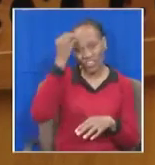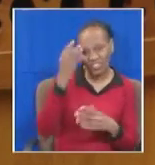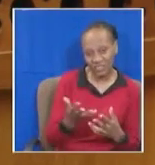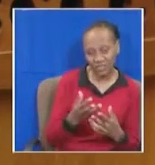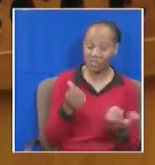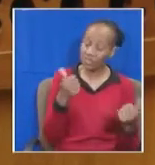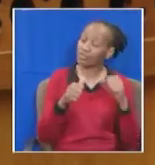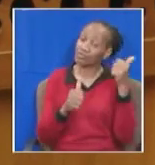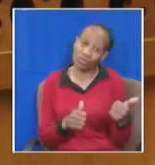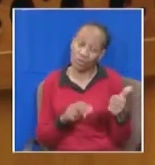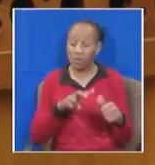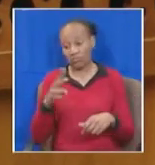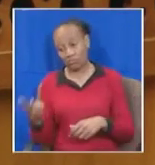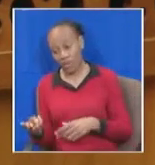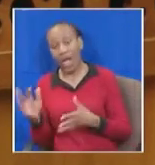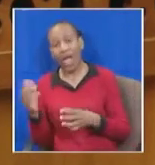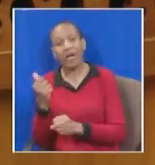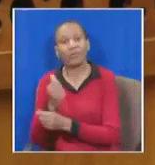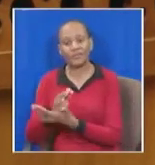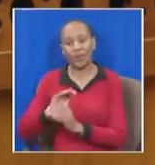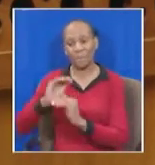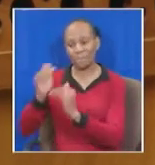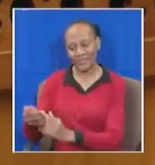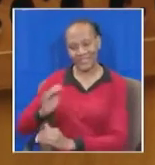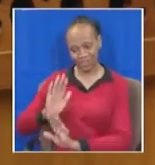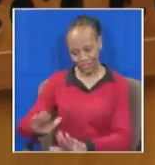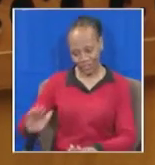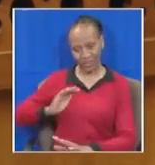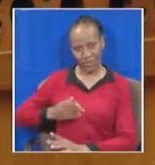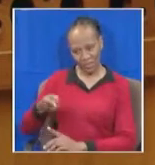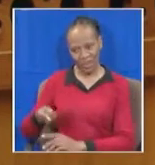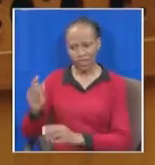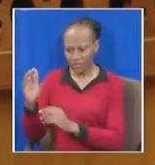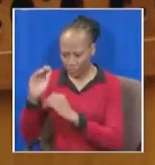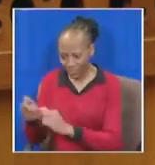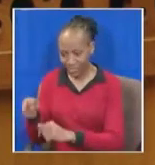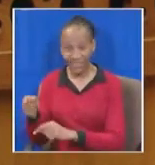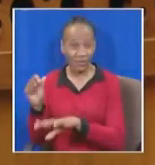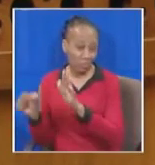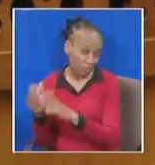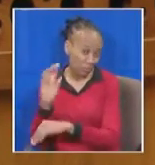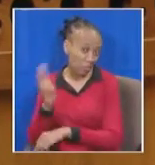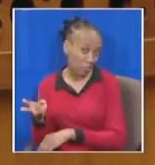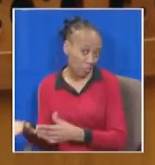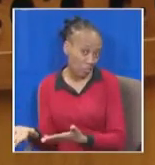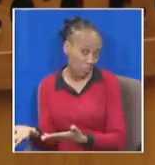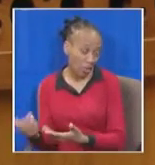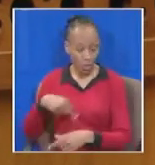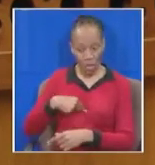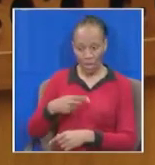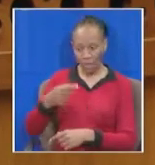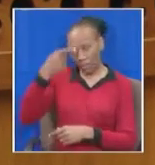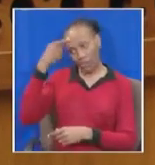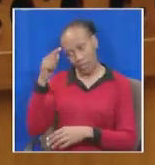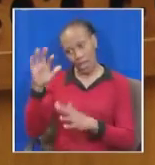protecting and reducing the risk of women and children becoming yet another victim of sexual violence, we must rethink